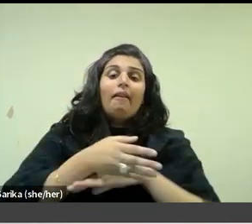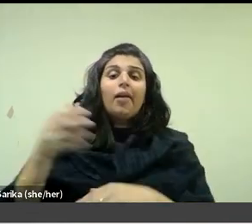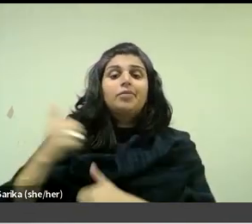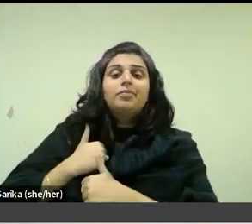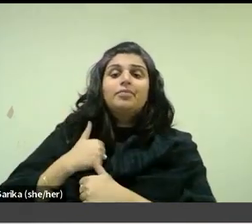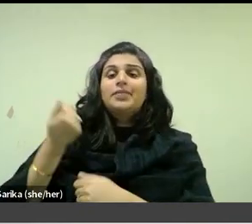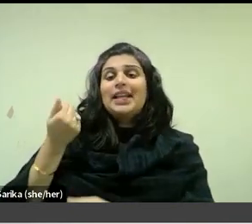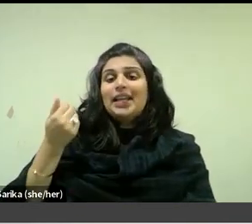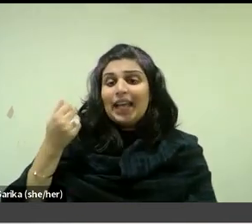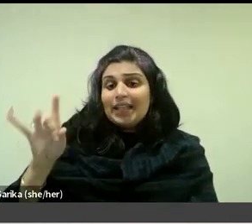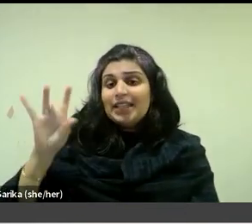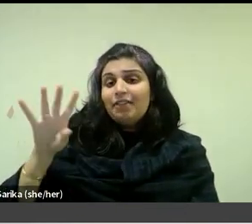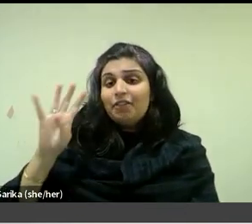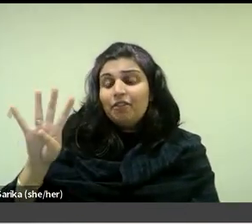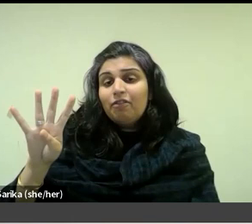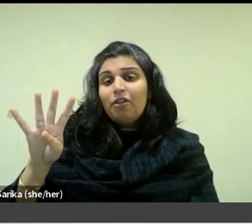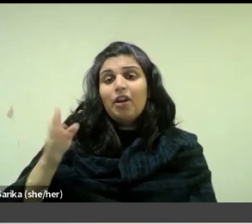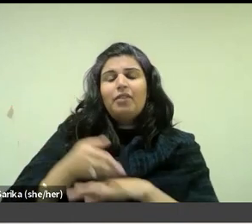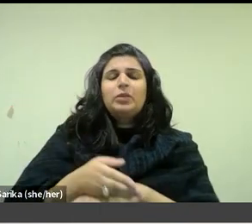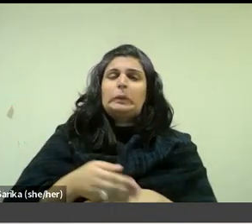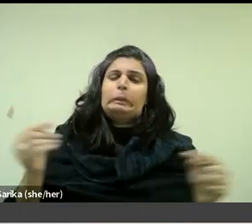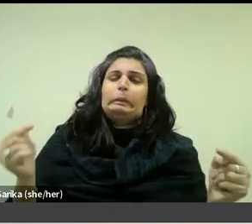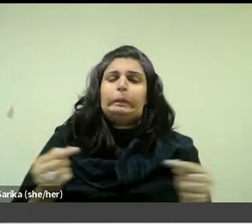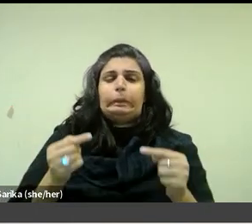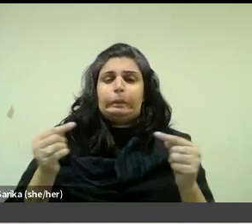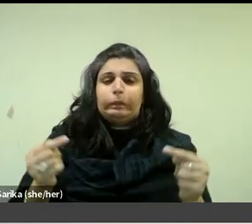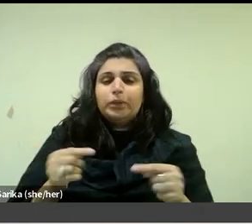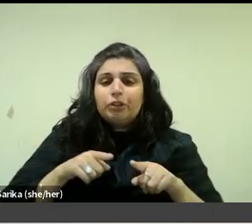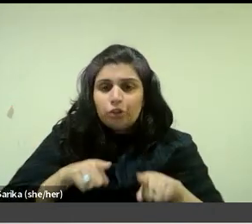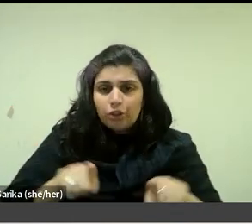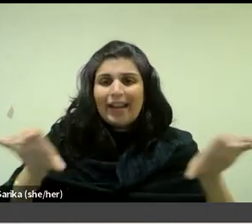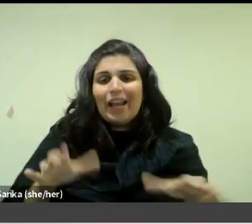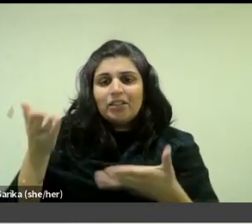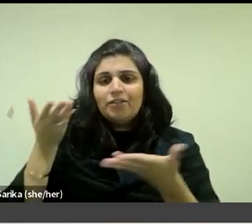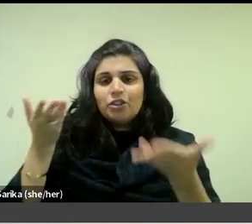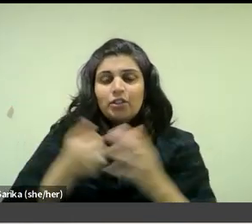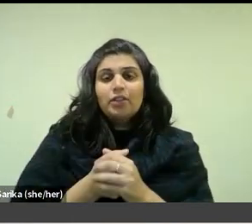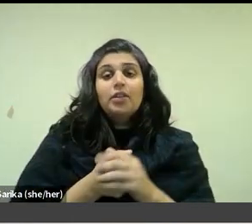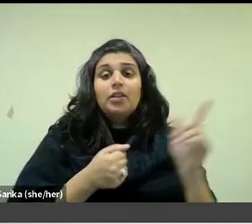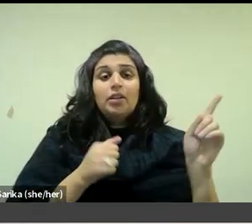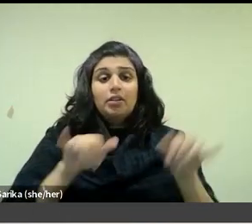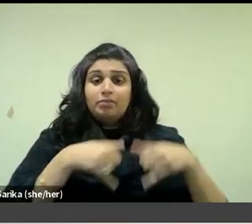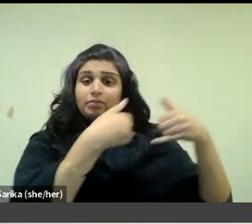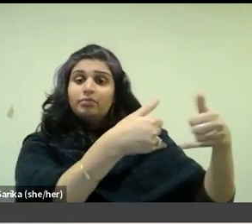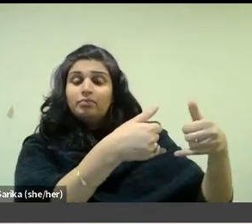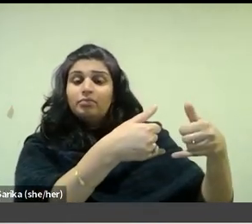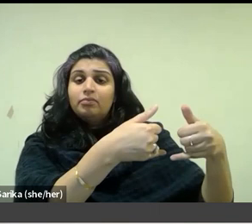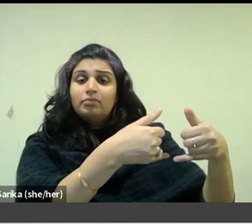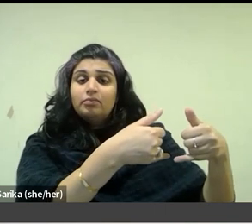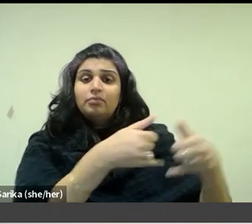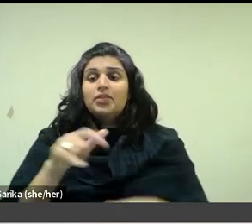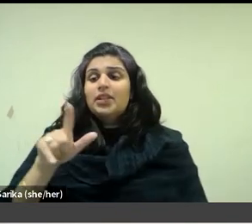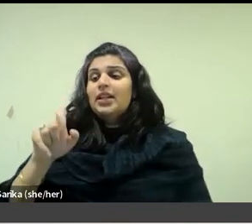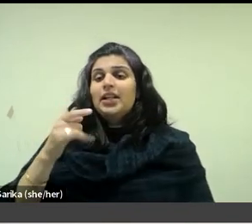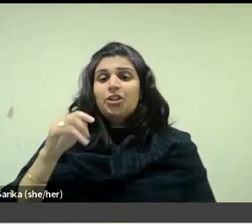1854, following serious injury during active service, and for which he was awarded the Légion